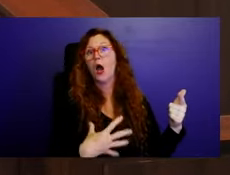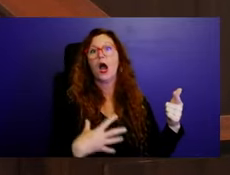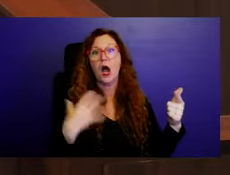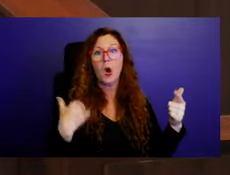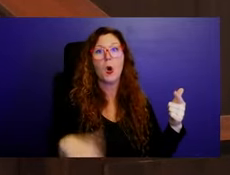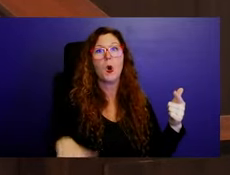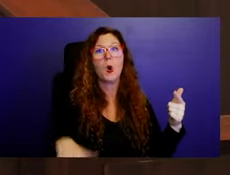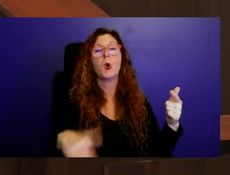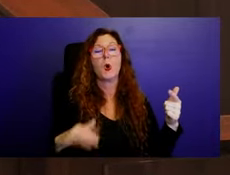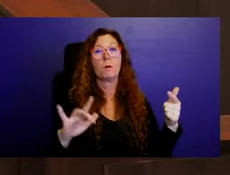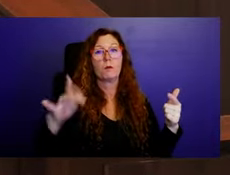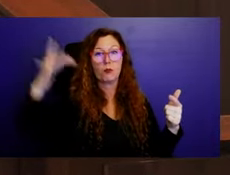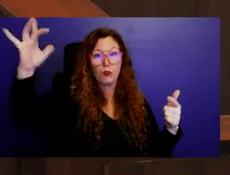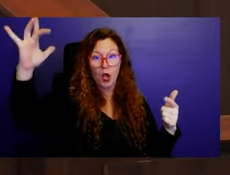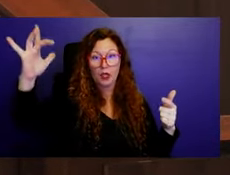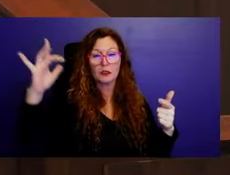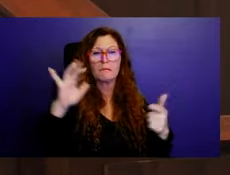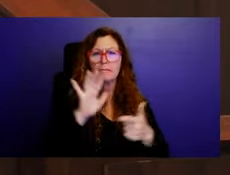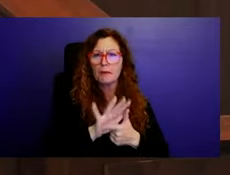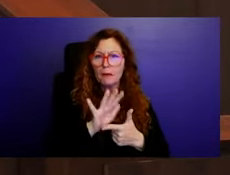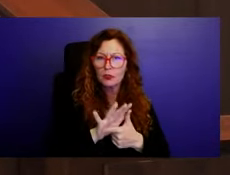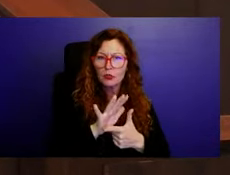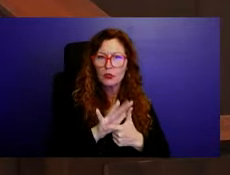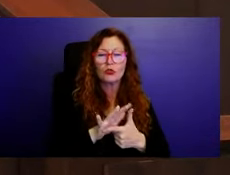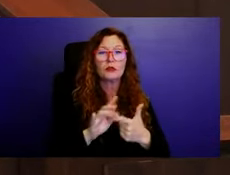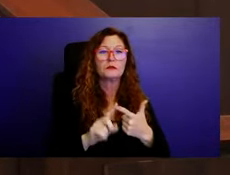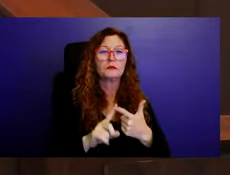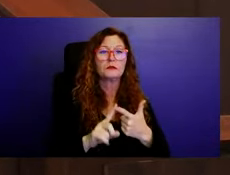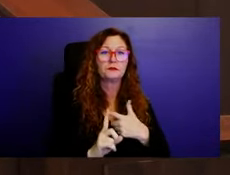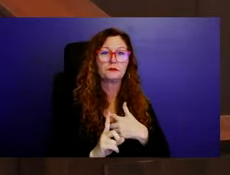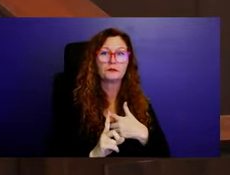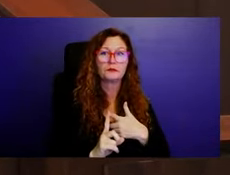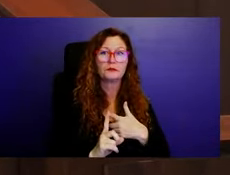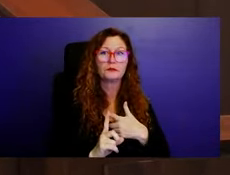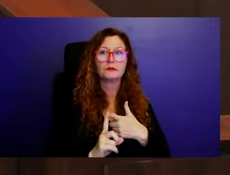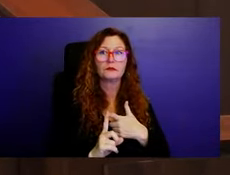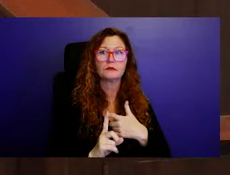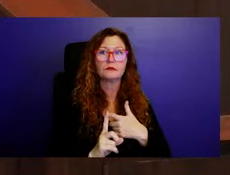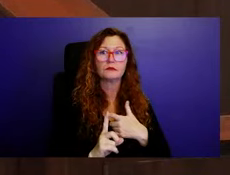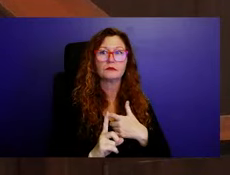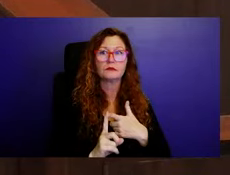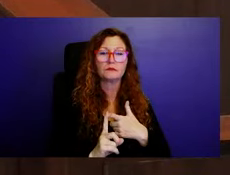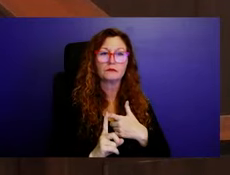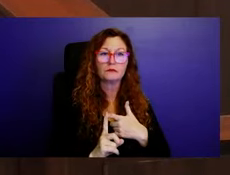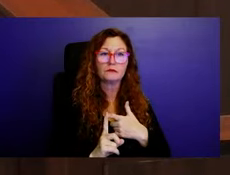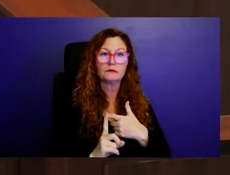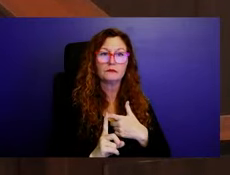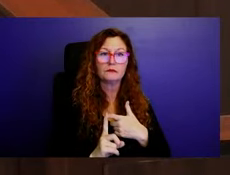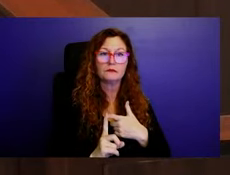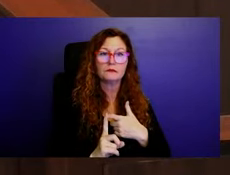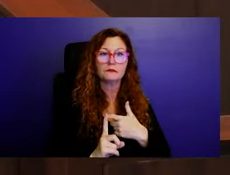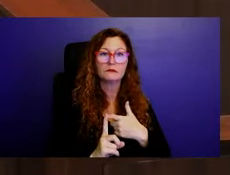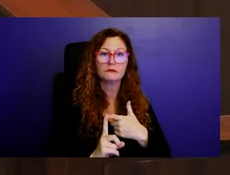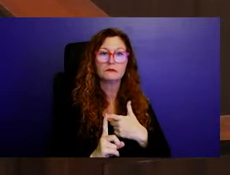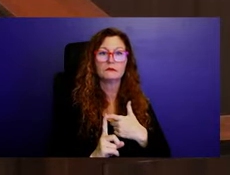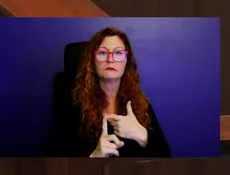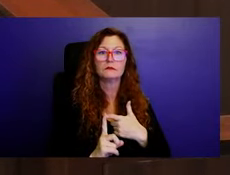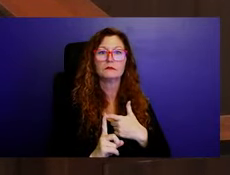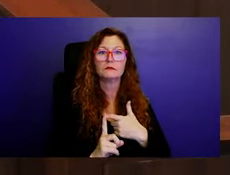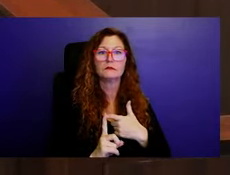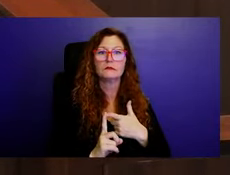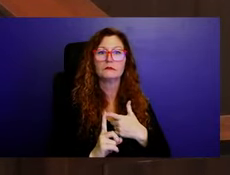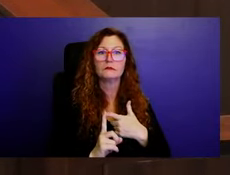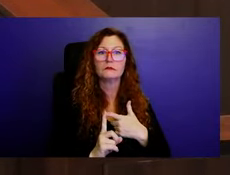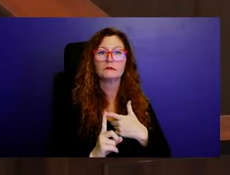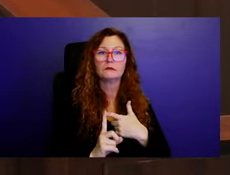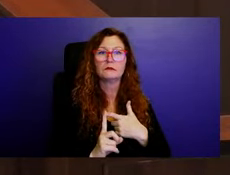in all of our communities. Um, but to answer your question specifically, um, I don't anticipate that the buyers